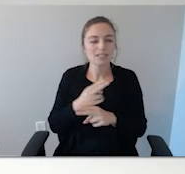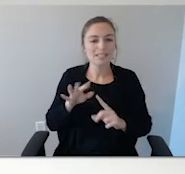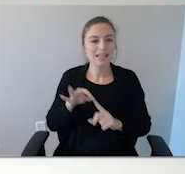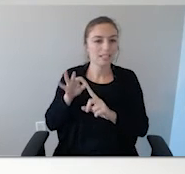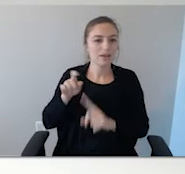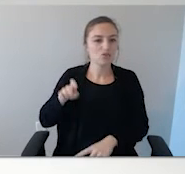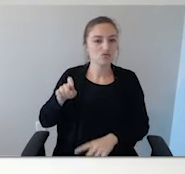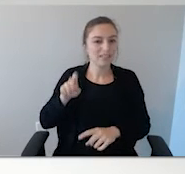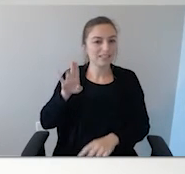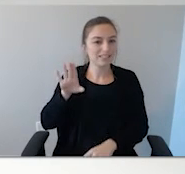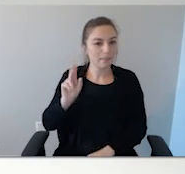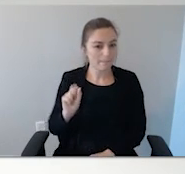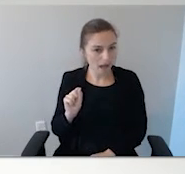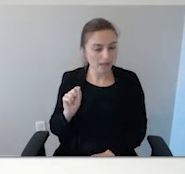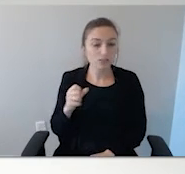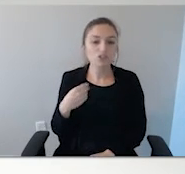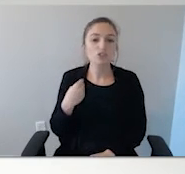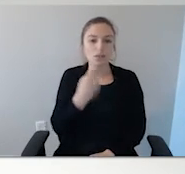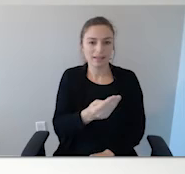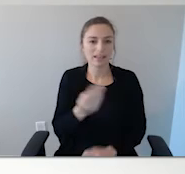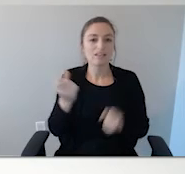the bus driver.